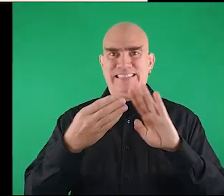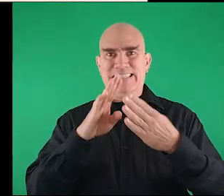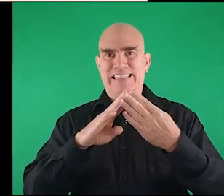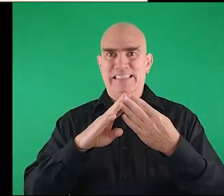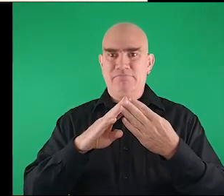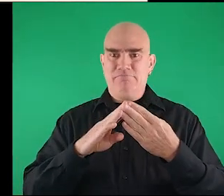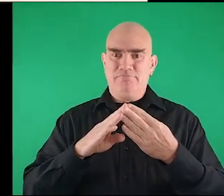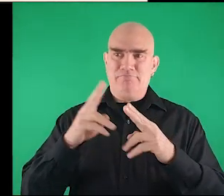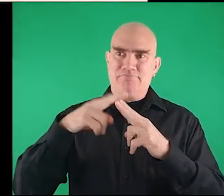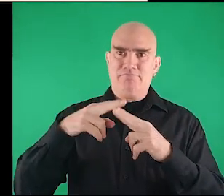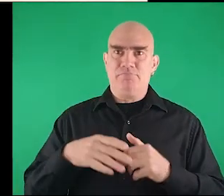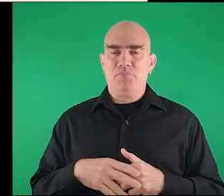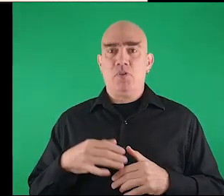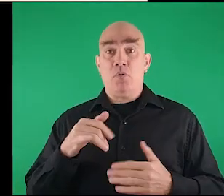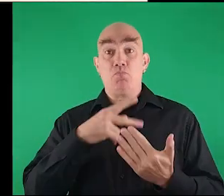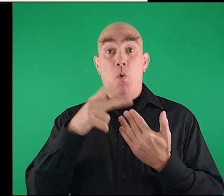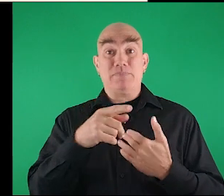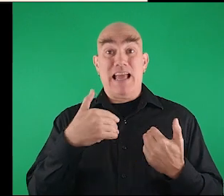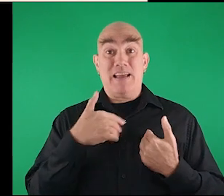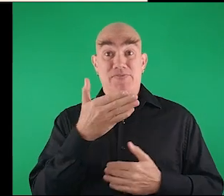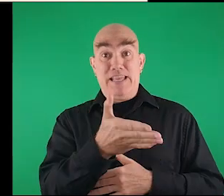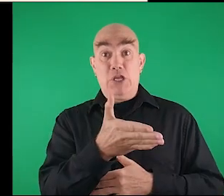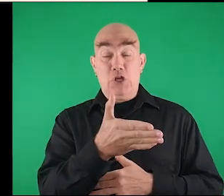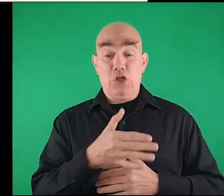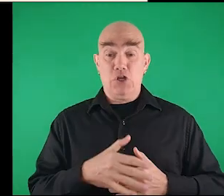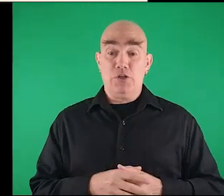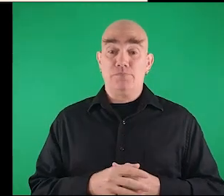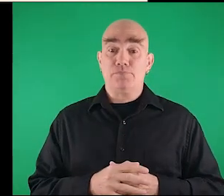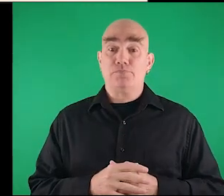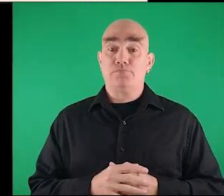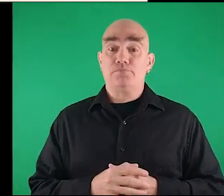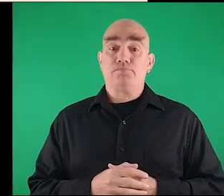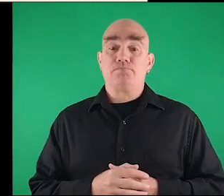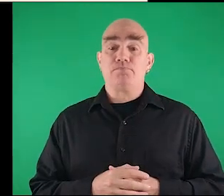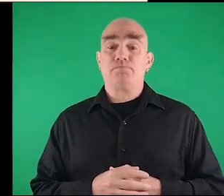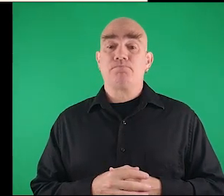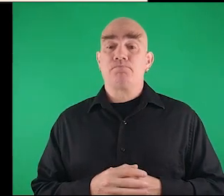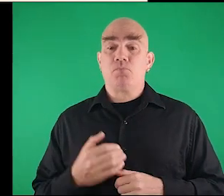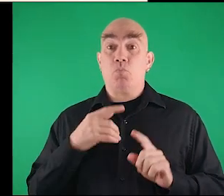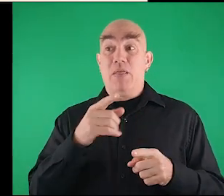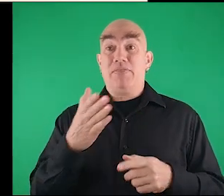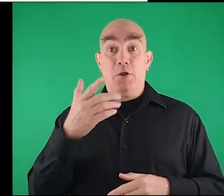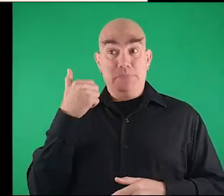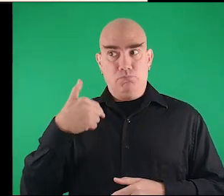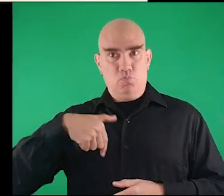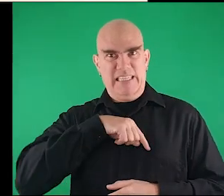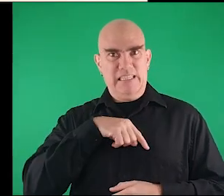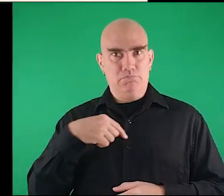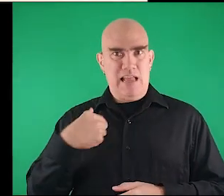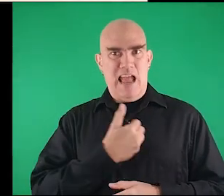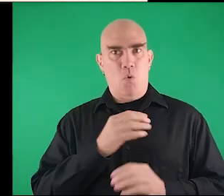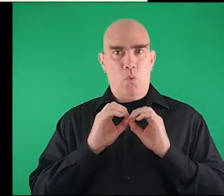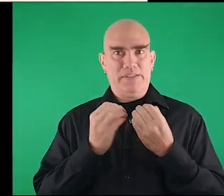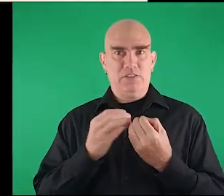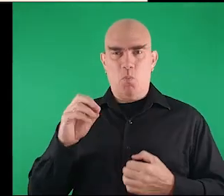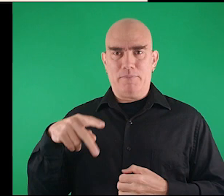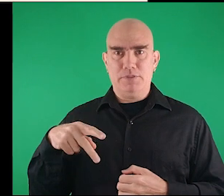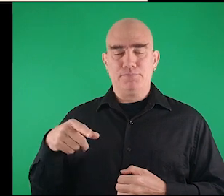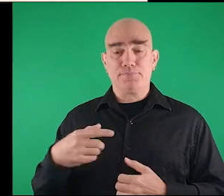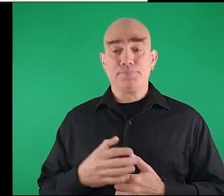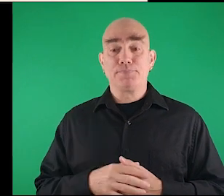Iquique title. That is a program they have. And we went there because we,